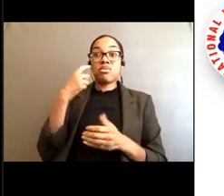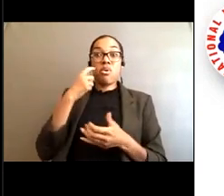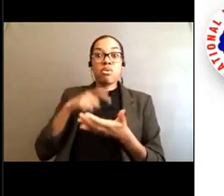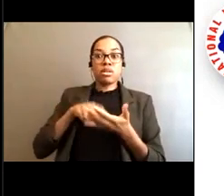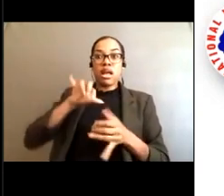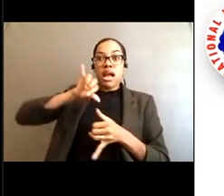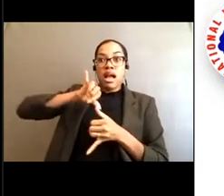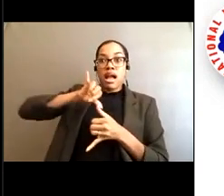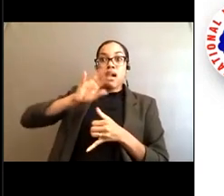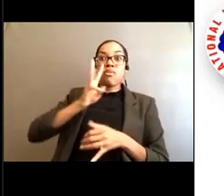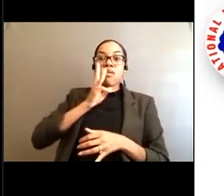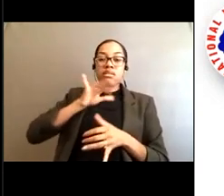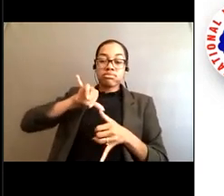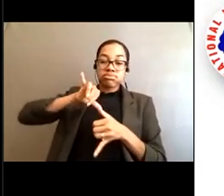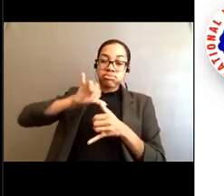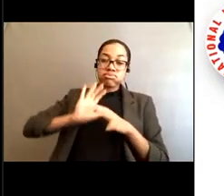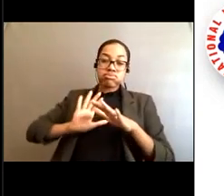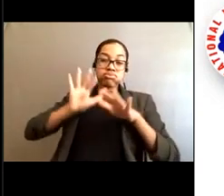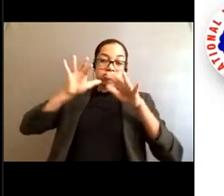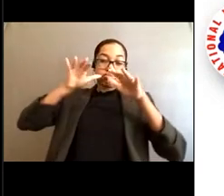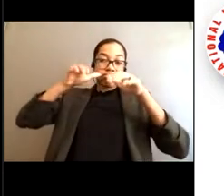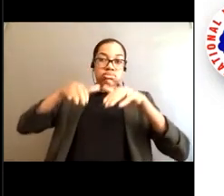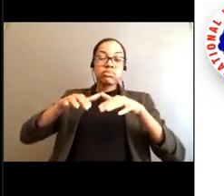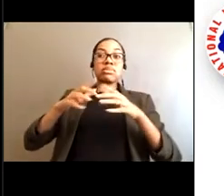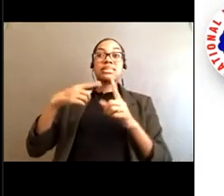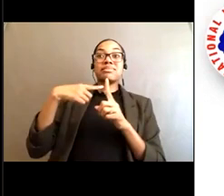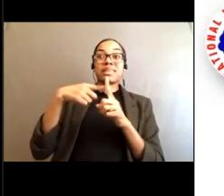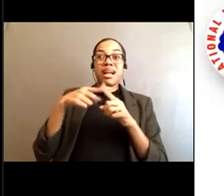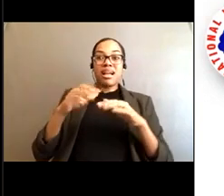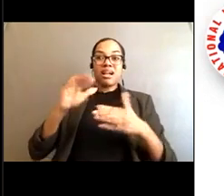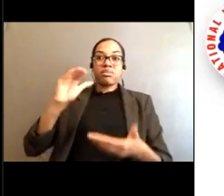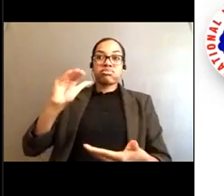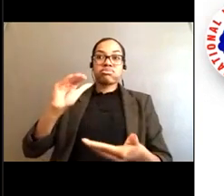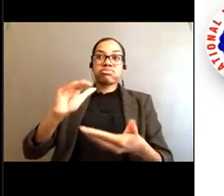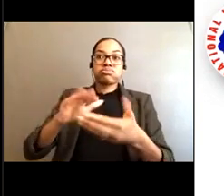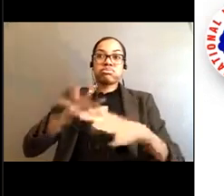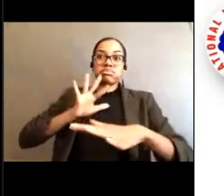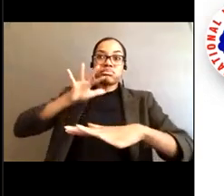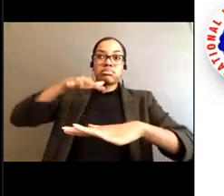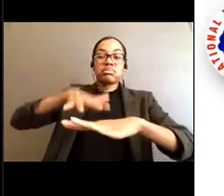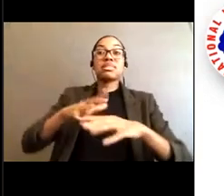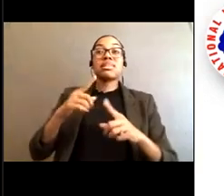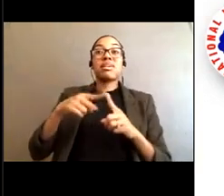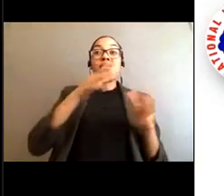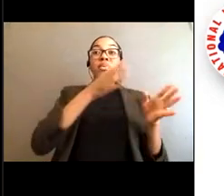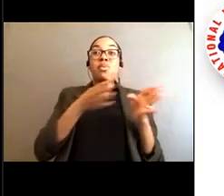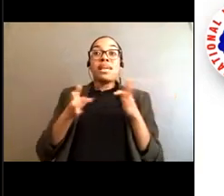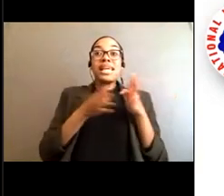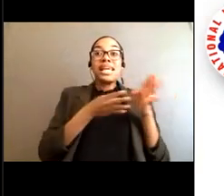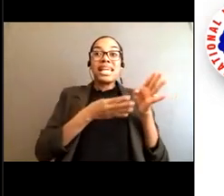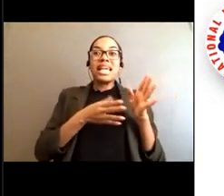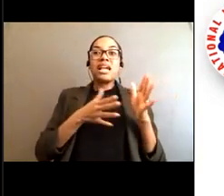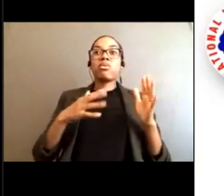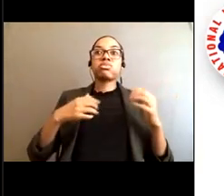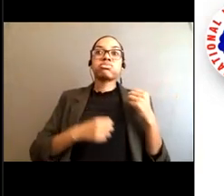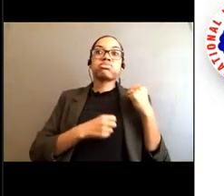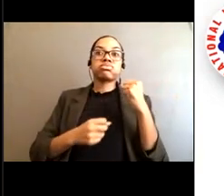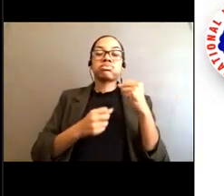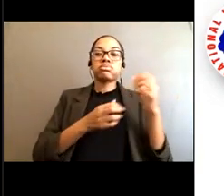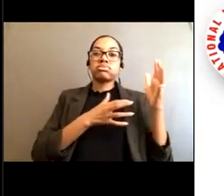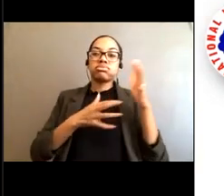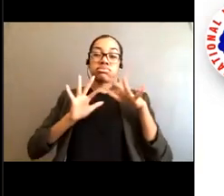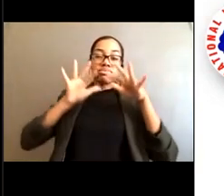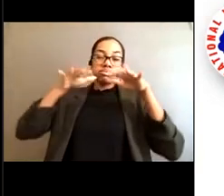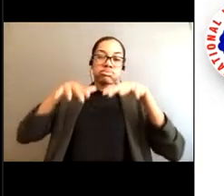currents out there every day, but our job is to identify when they're expected to be numerous or strong to inform the public of that